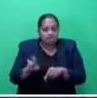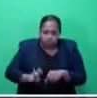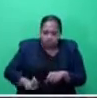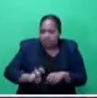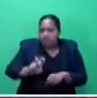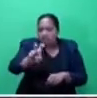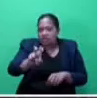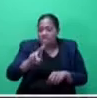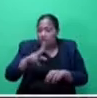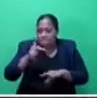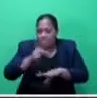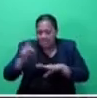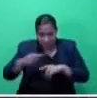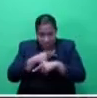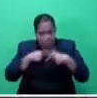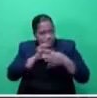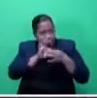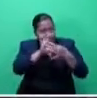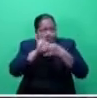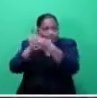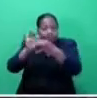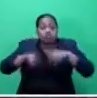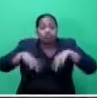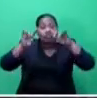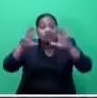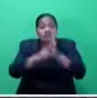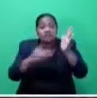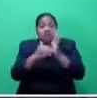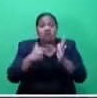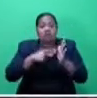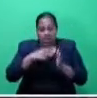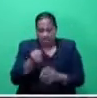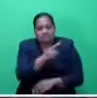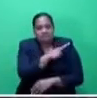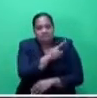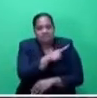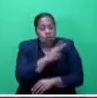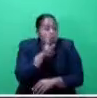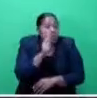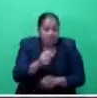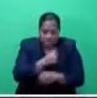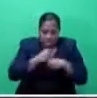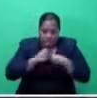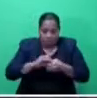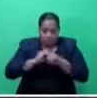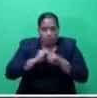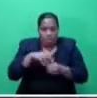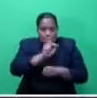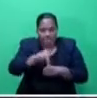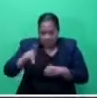very closely with Australia and New Zealand, because we also have a responsibility to look after our own Pacific